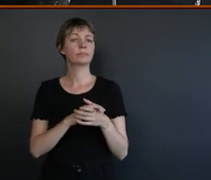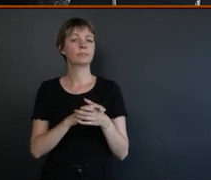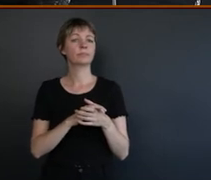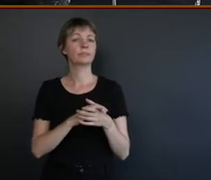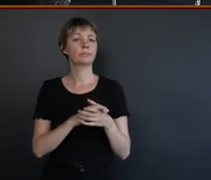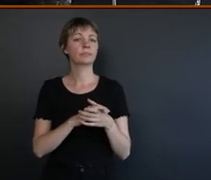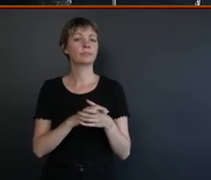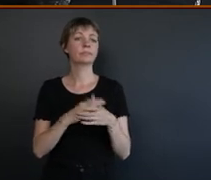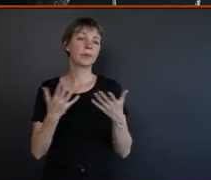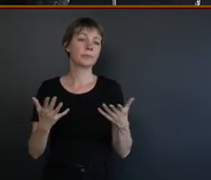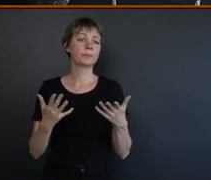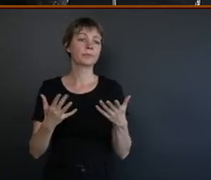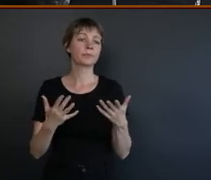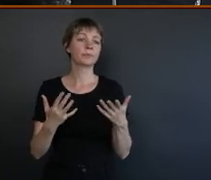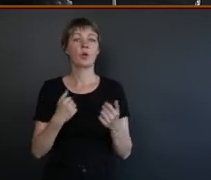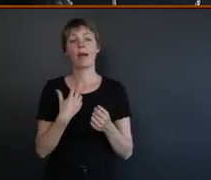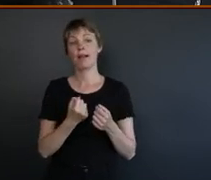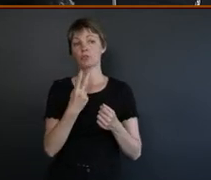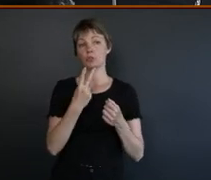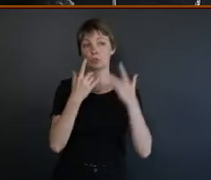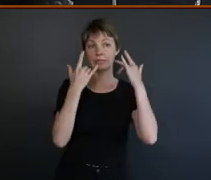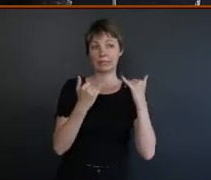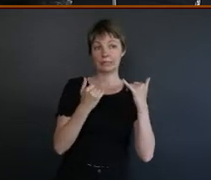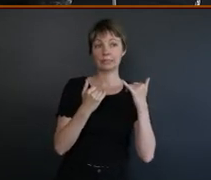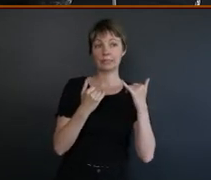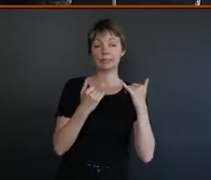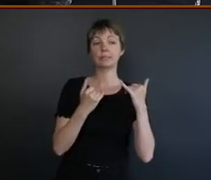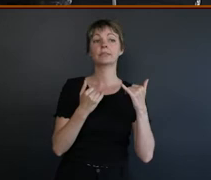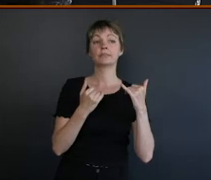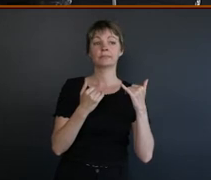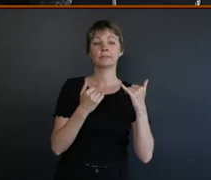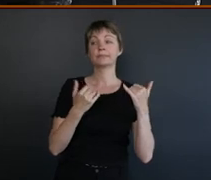And yes, I've got two solicitors in both areas of justice.